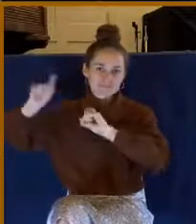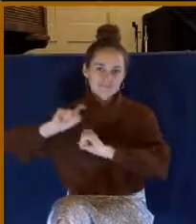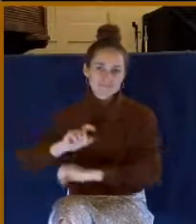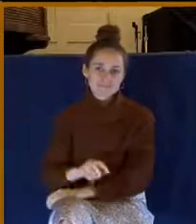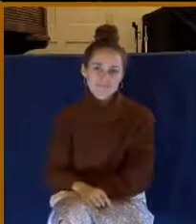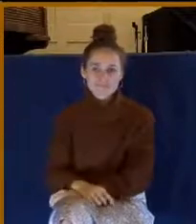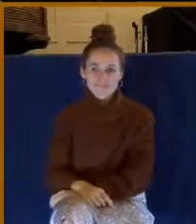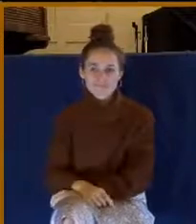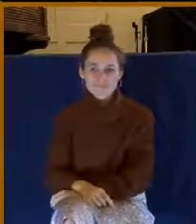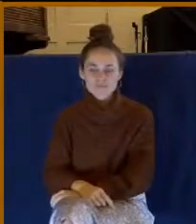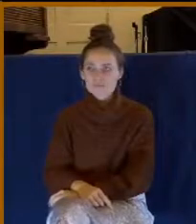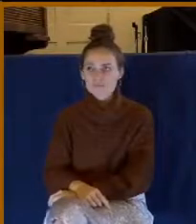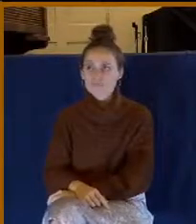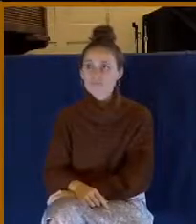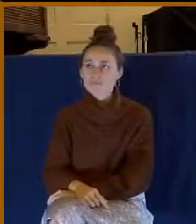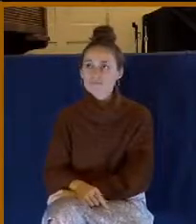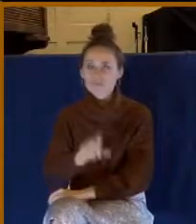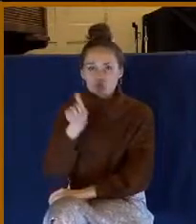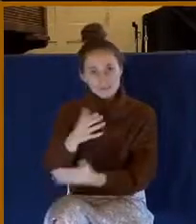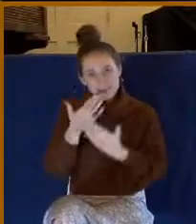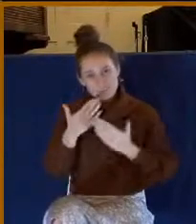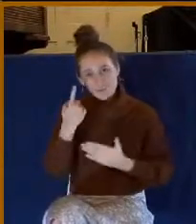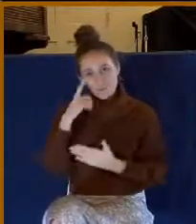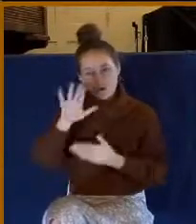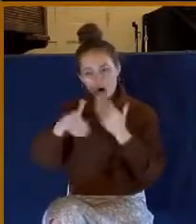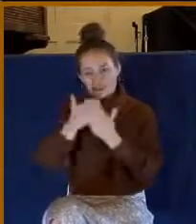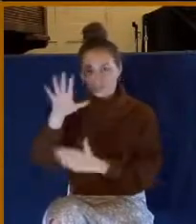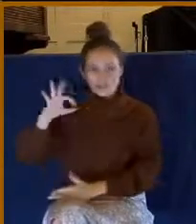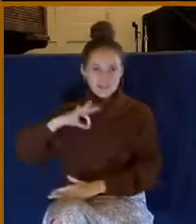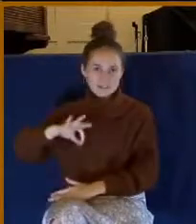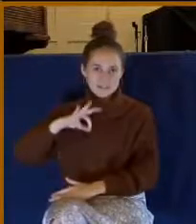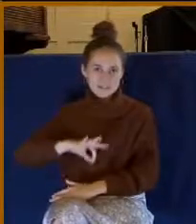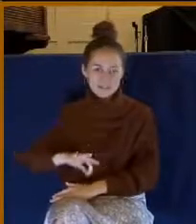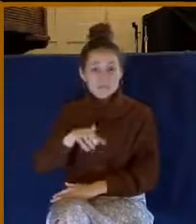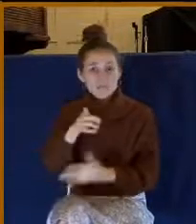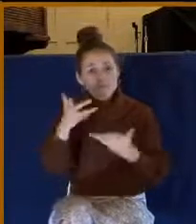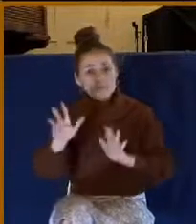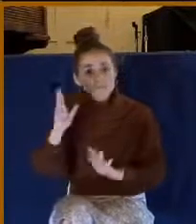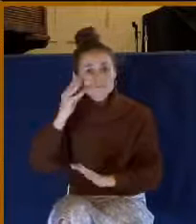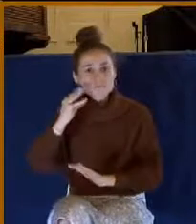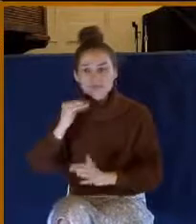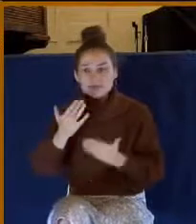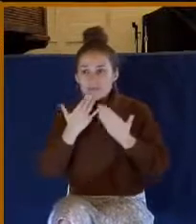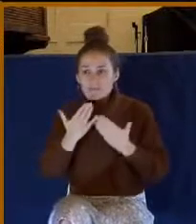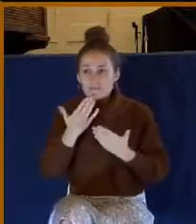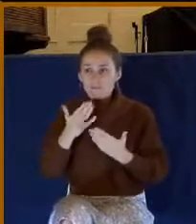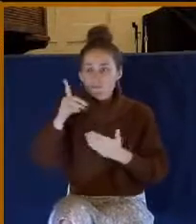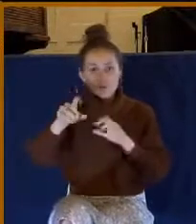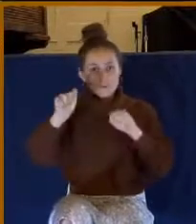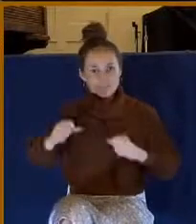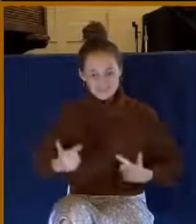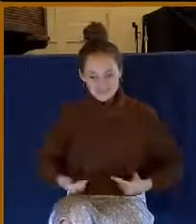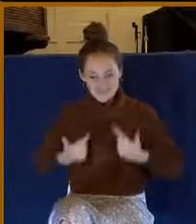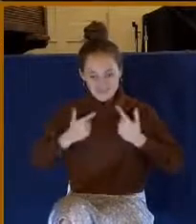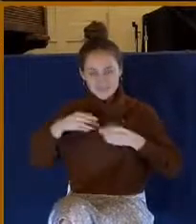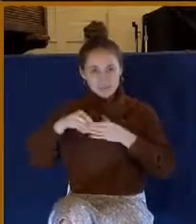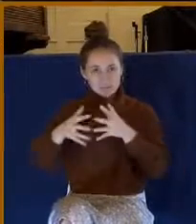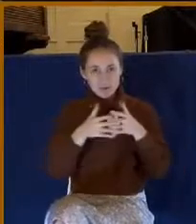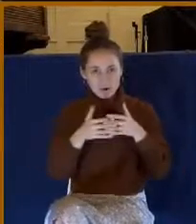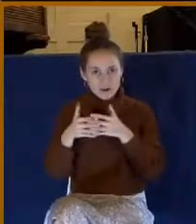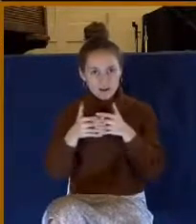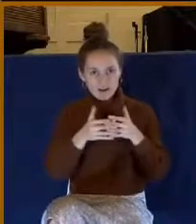And we should be thankful for all of his benefits. Have you ever just been thankful for just being able to live in America, a free country?